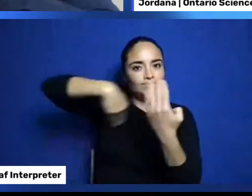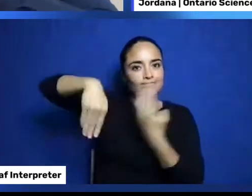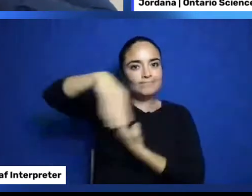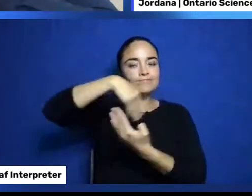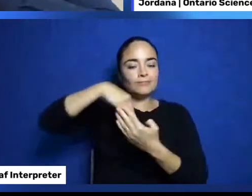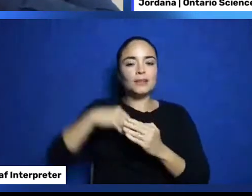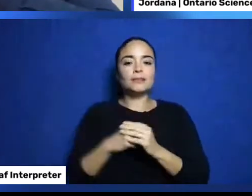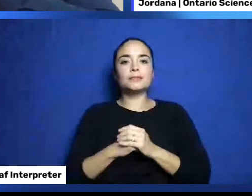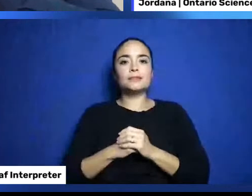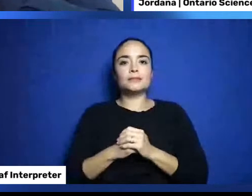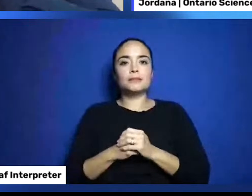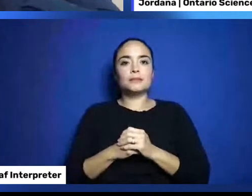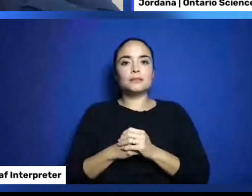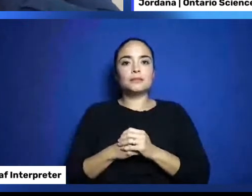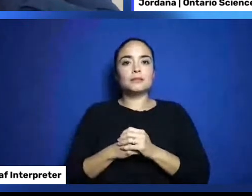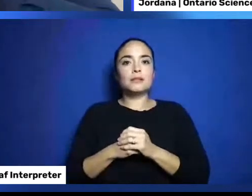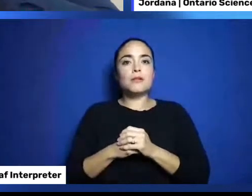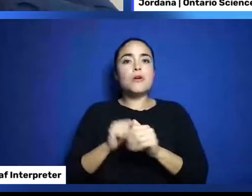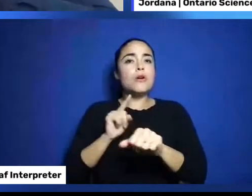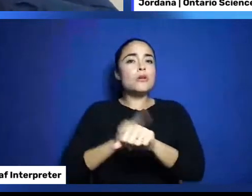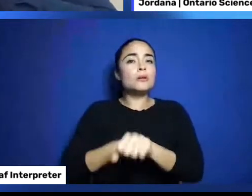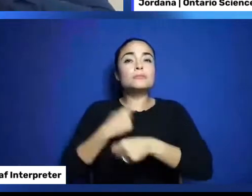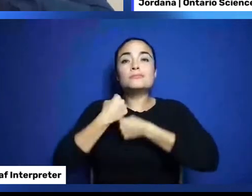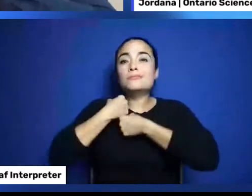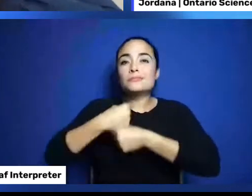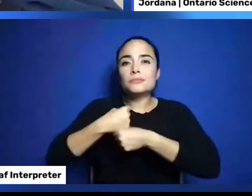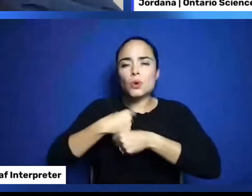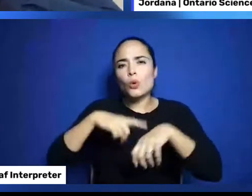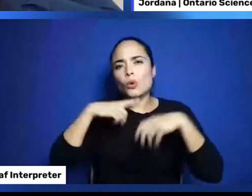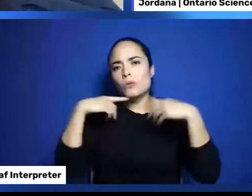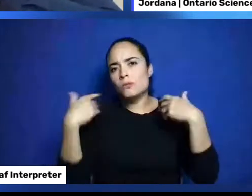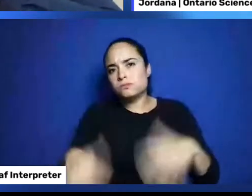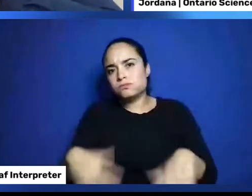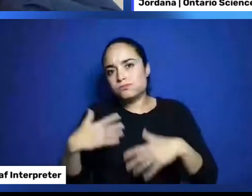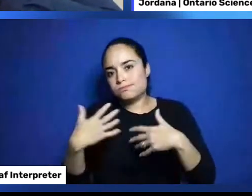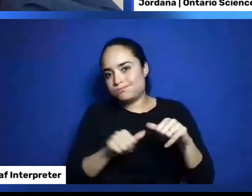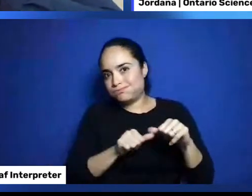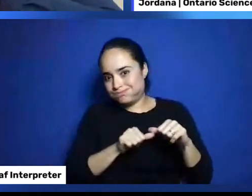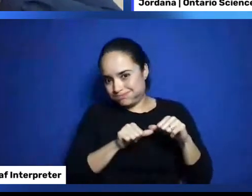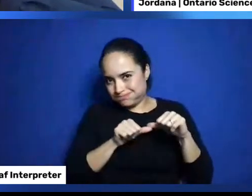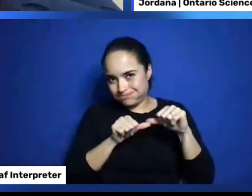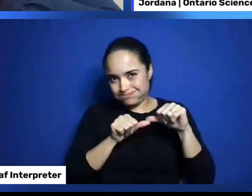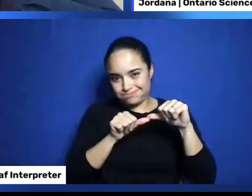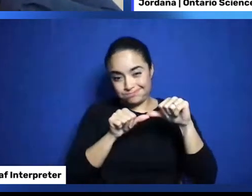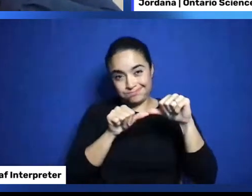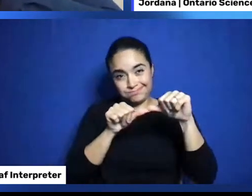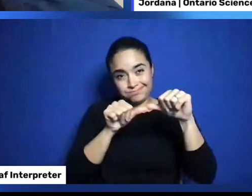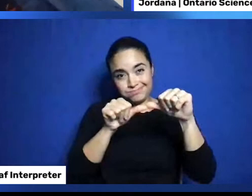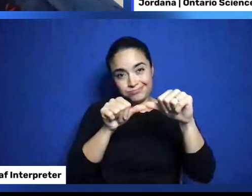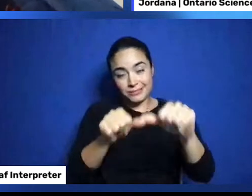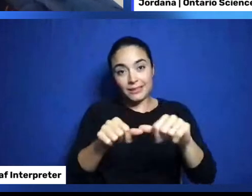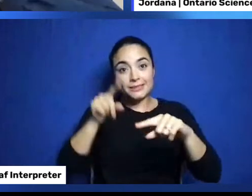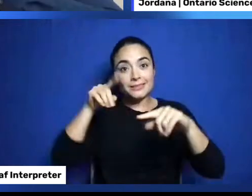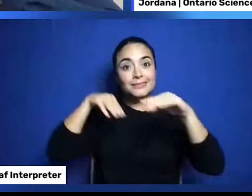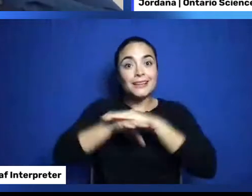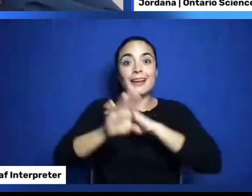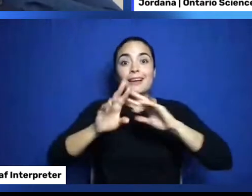a long time. Because we can't just go get leather. From our local teepee store traditionally. So. It took quite a while.